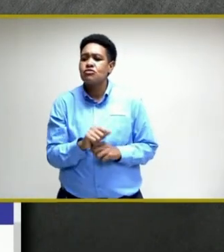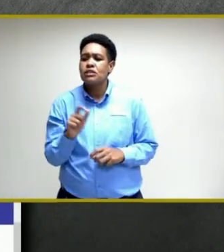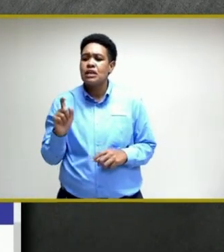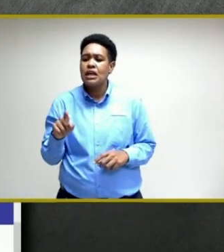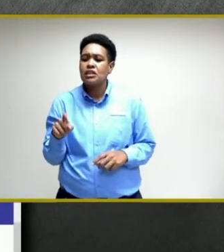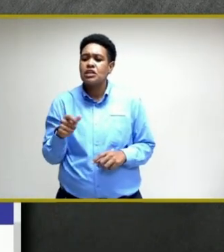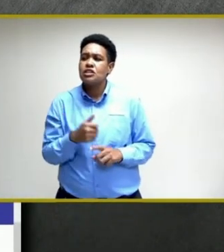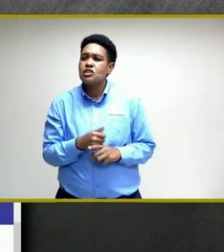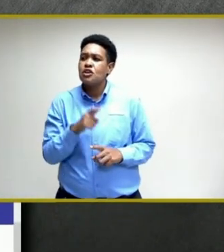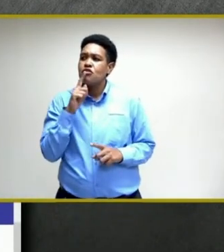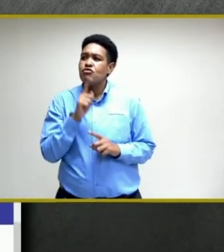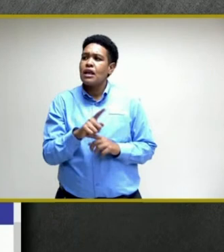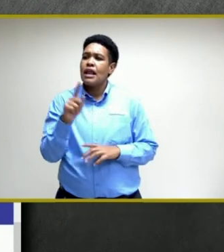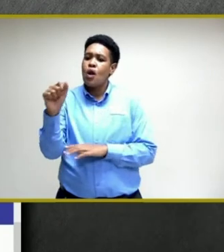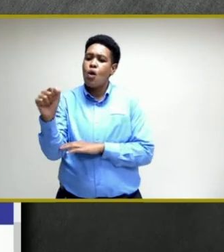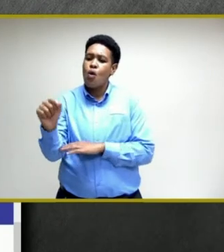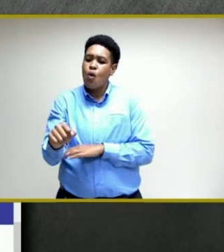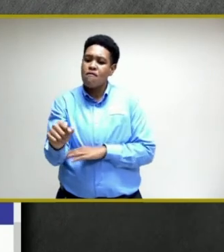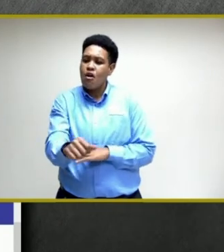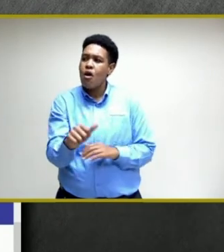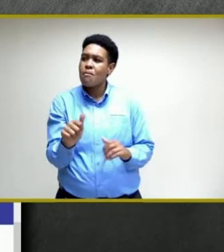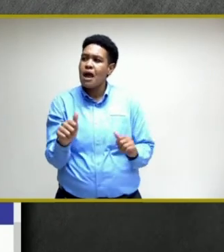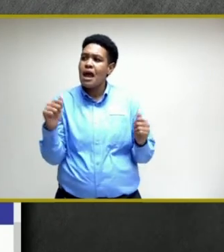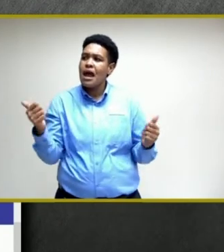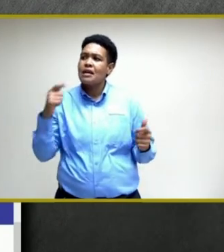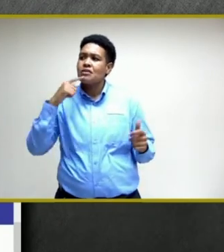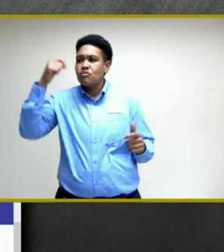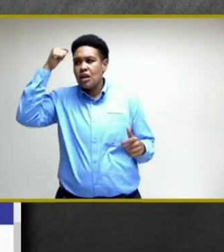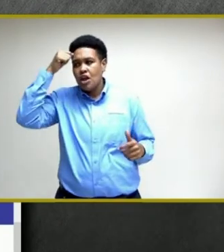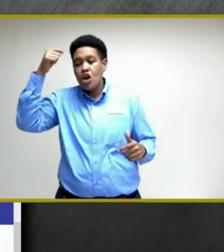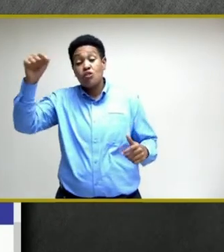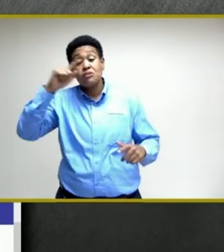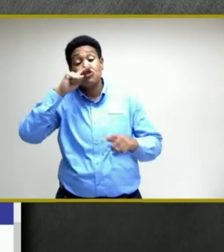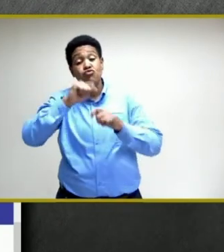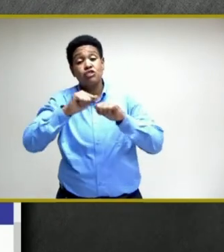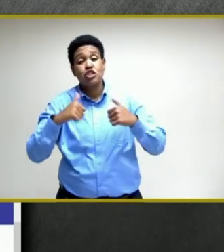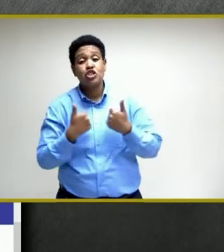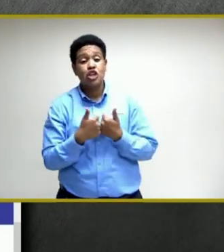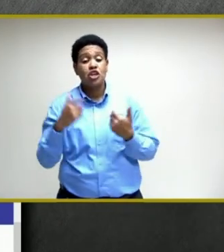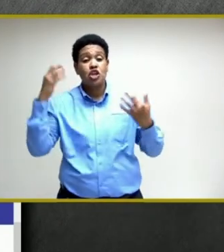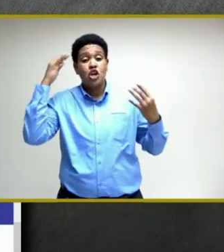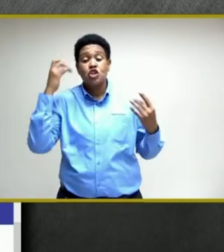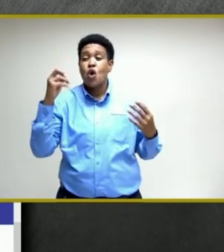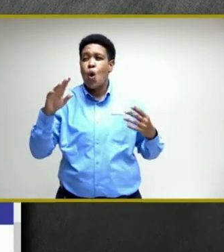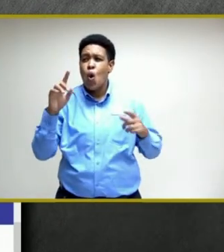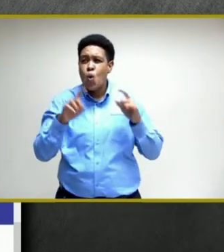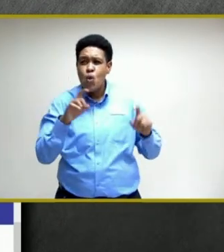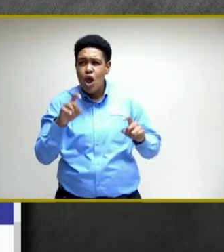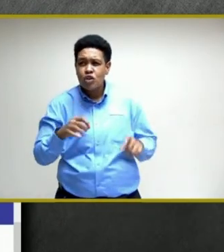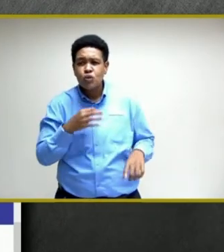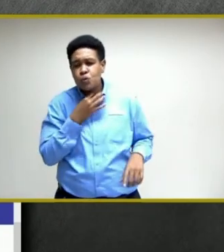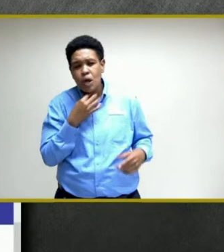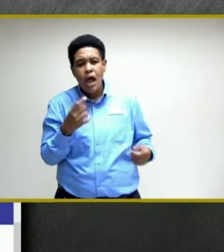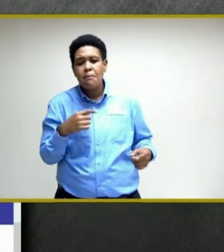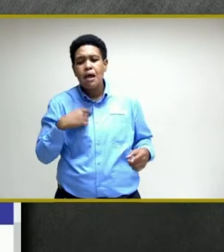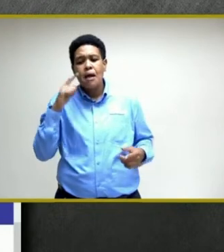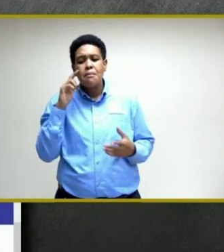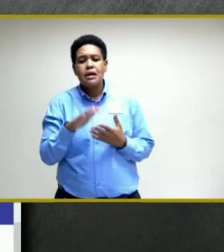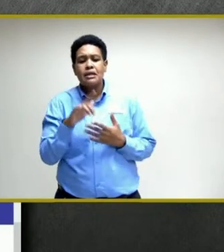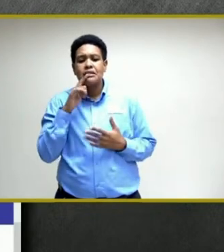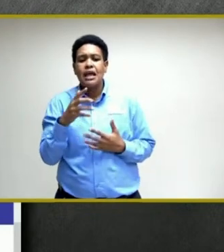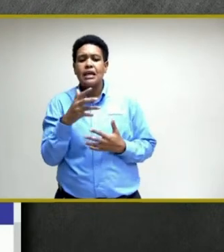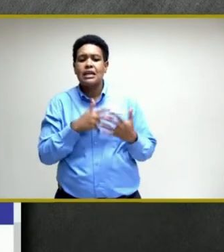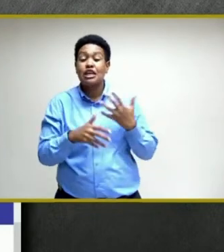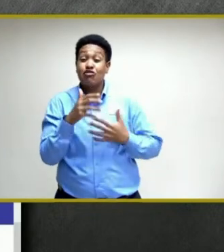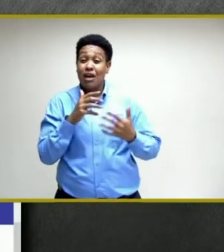to overcome any objections, challenges, concerns, or queries. I believe it's an interactive site,